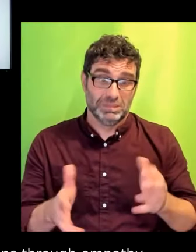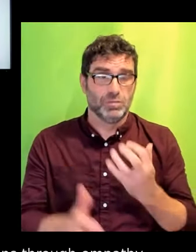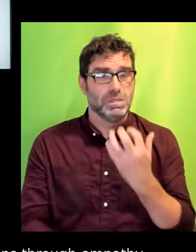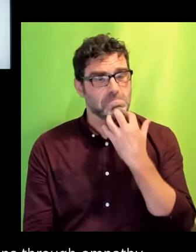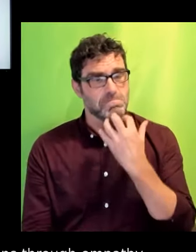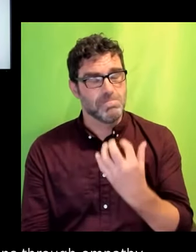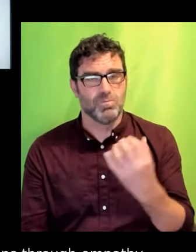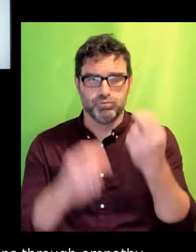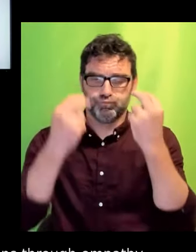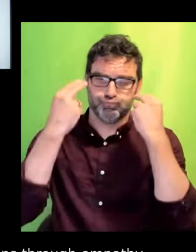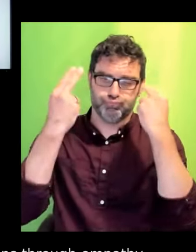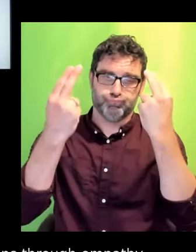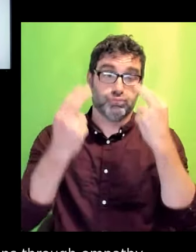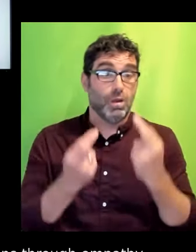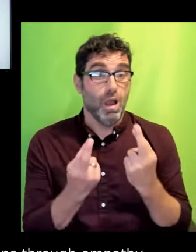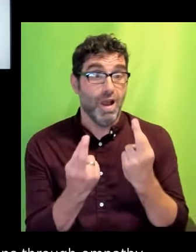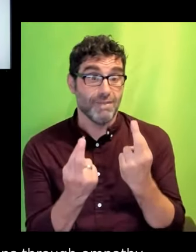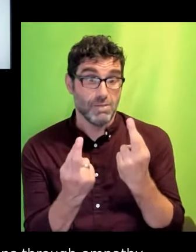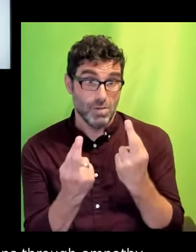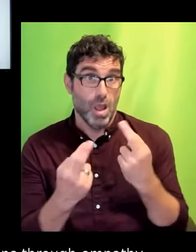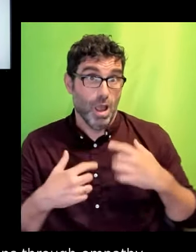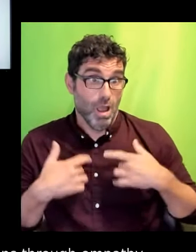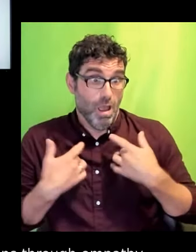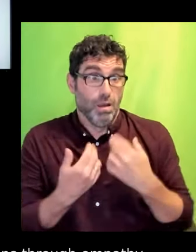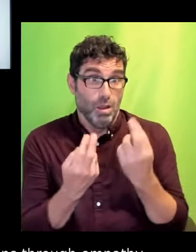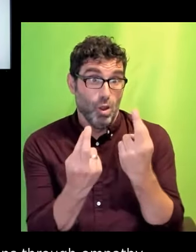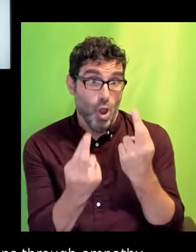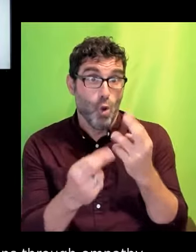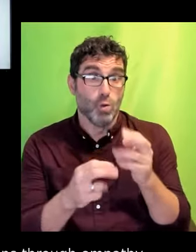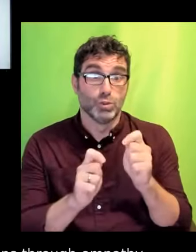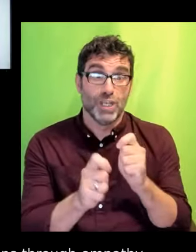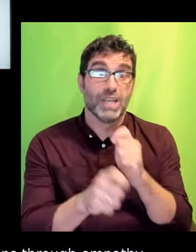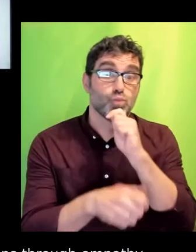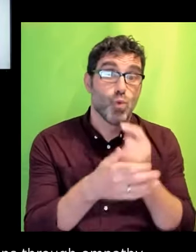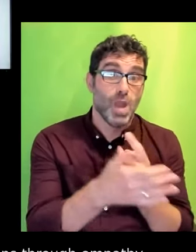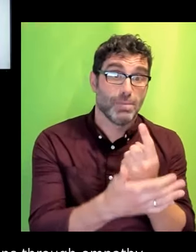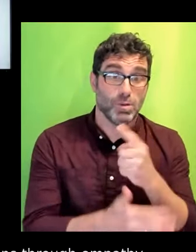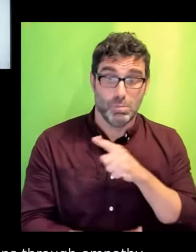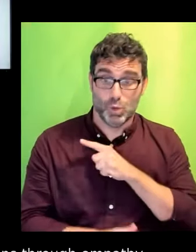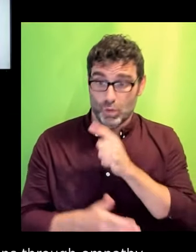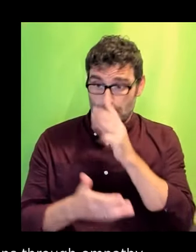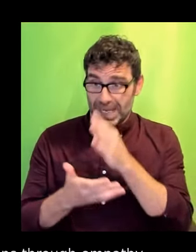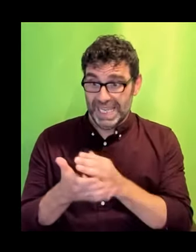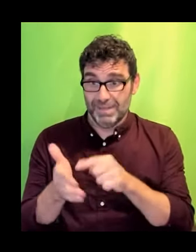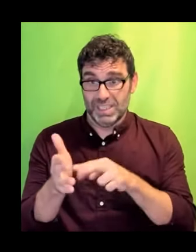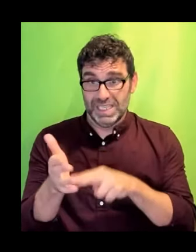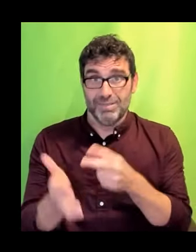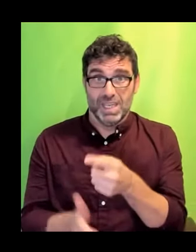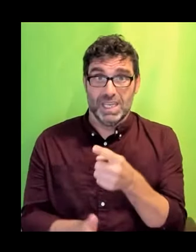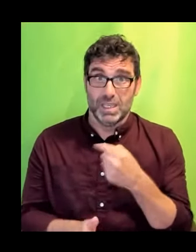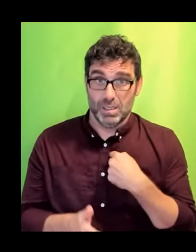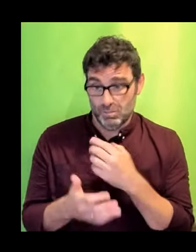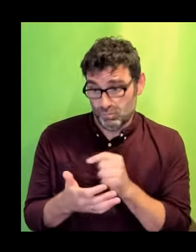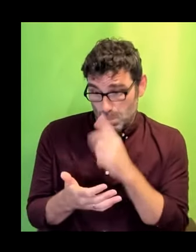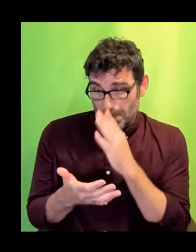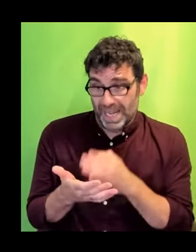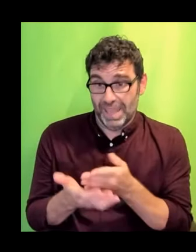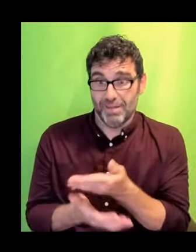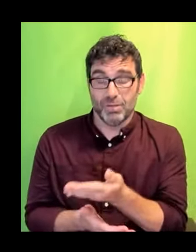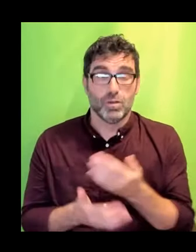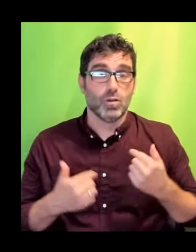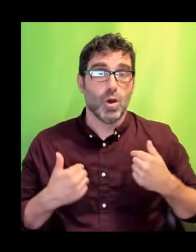I genuinely believe in TV. Which brings me back to what I said at the beginning. I was shaped by it.